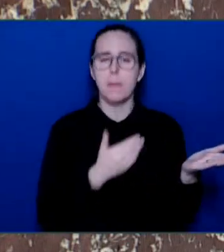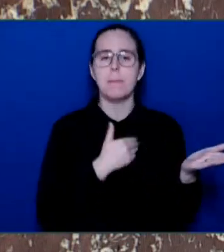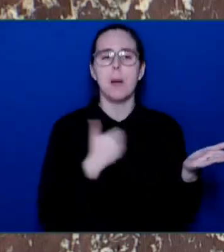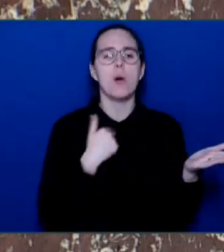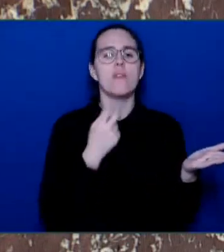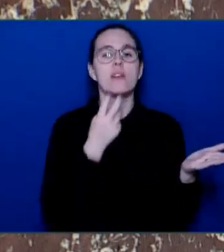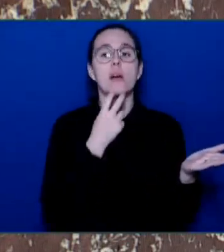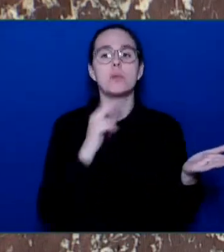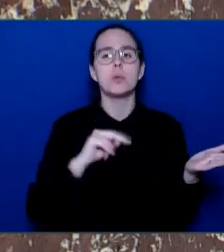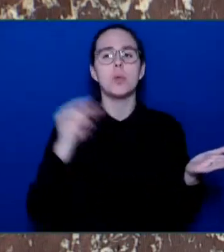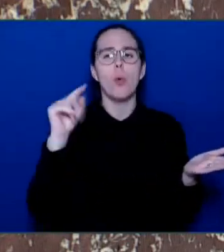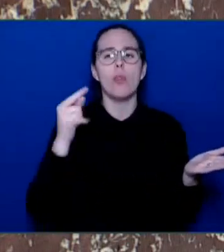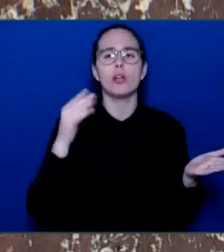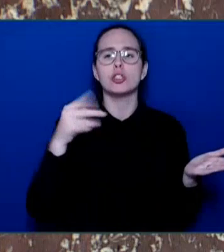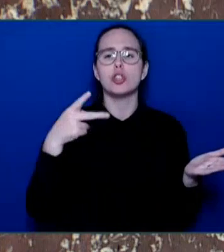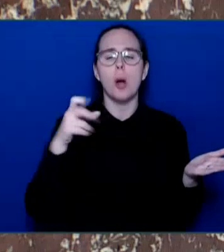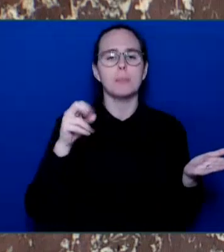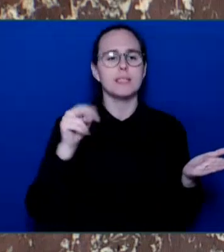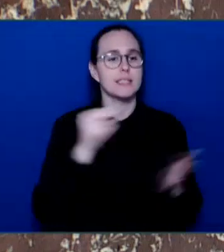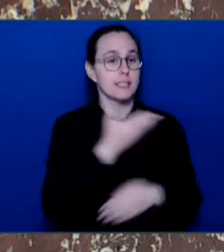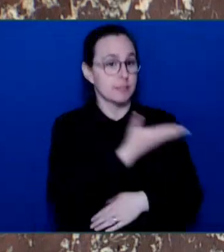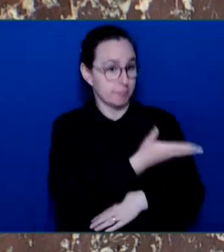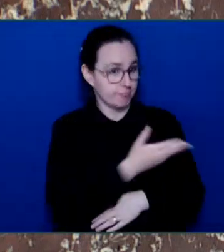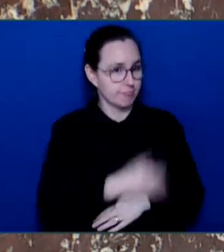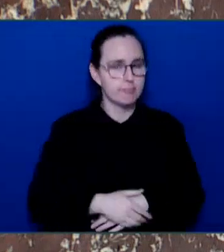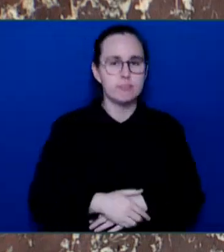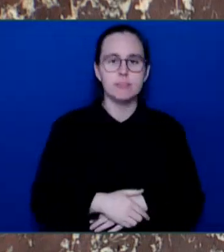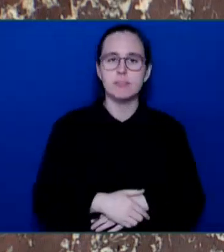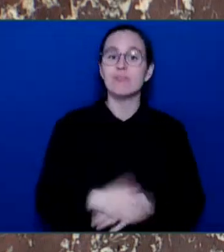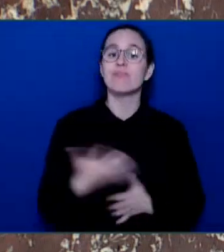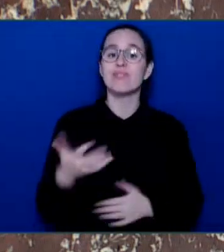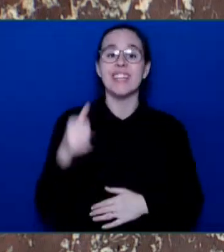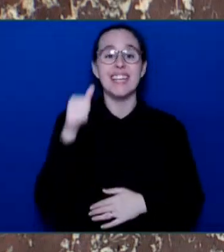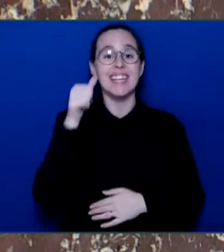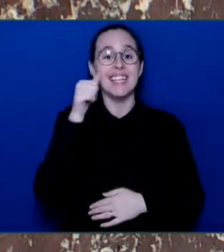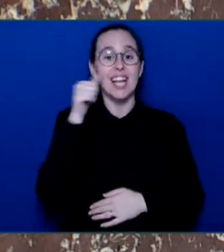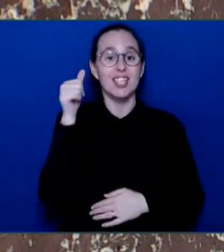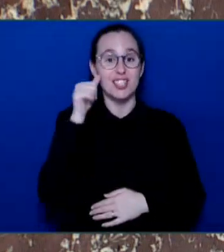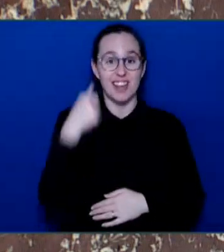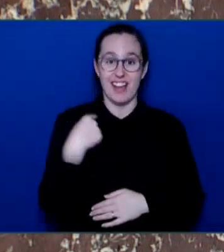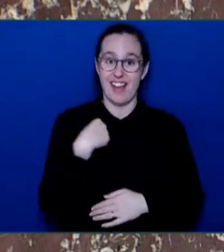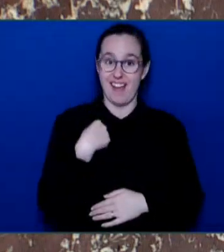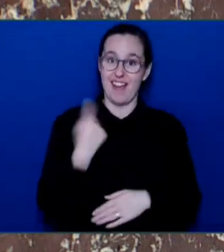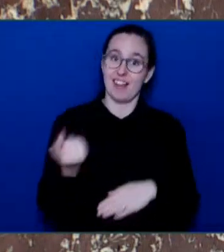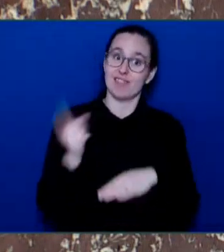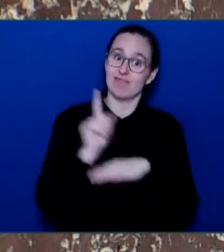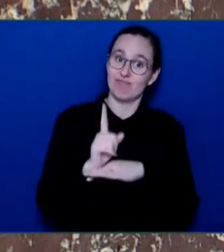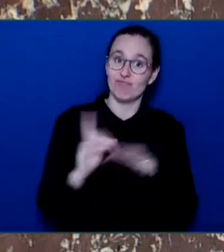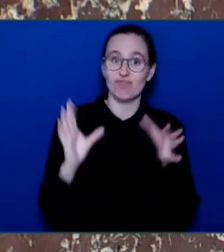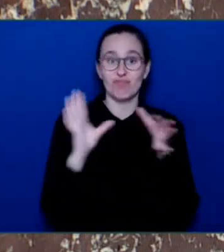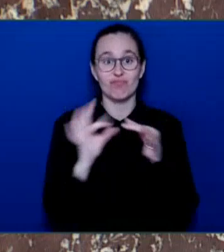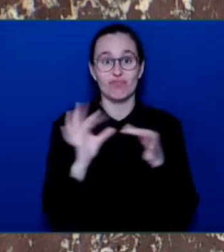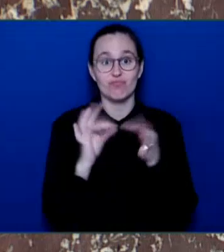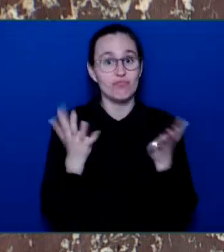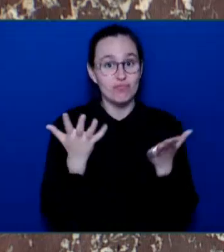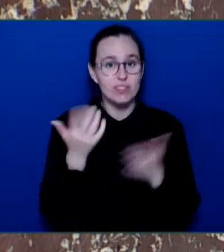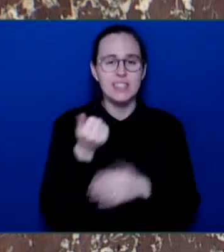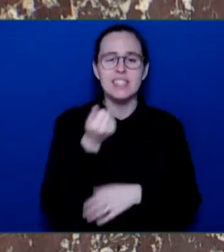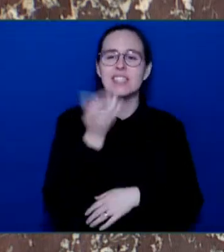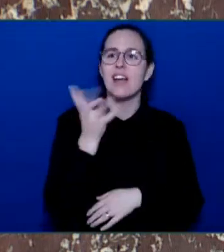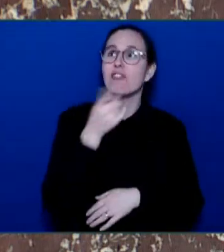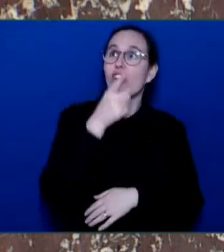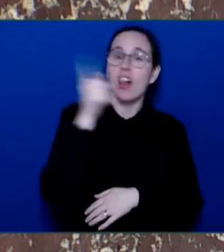mentioned our councillors that were here and the success of our non-stop Pacific coastal flight, it was a very good day for Kamloops.